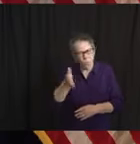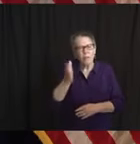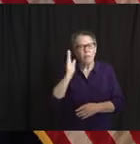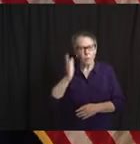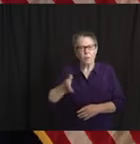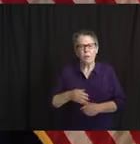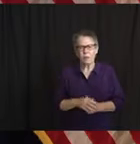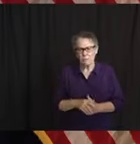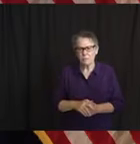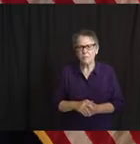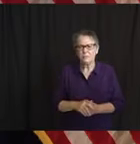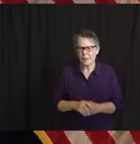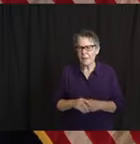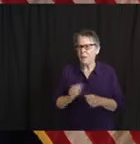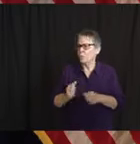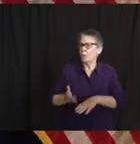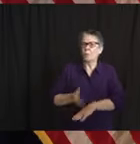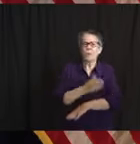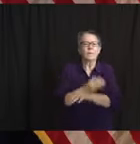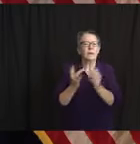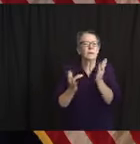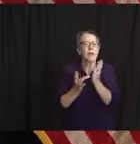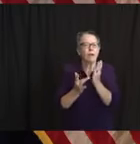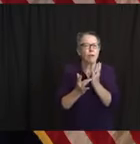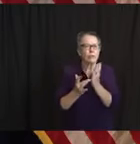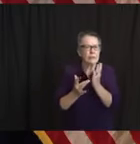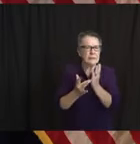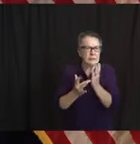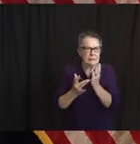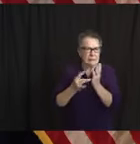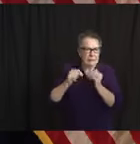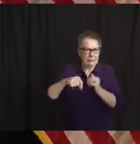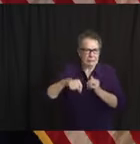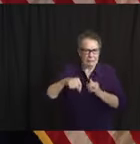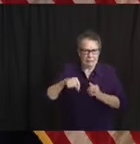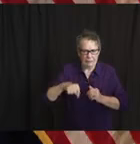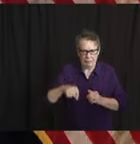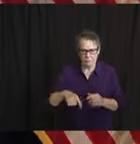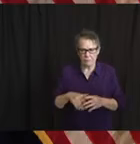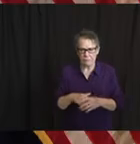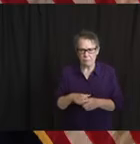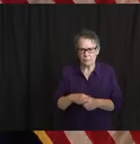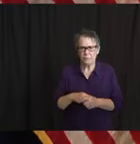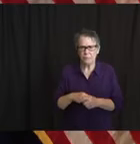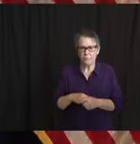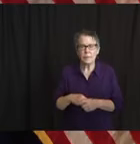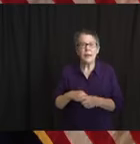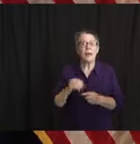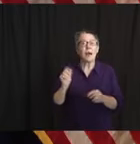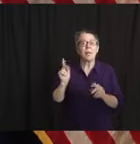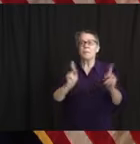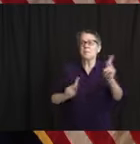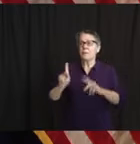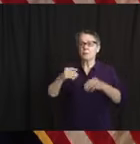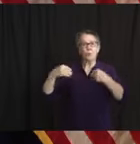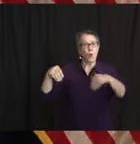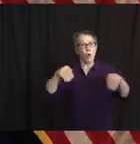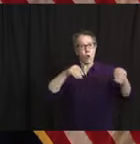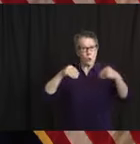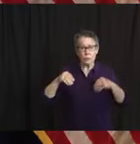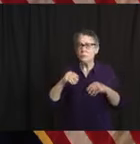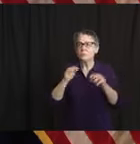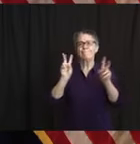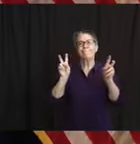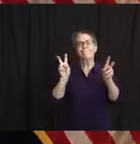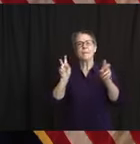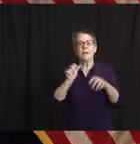Listen, we are trying to get the nonessential retail thing as right as we can. Again, curbside pickup is now, as of